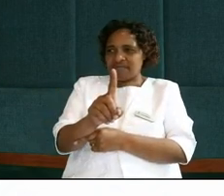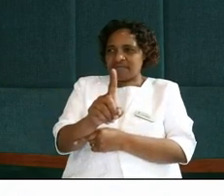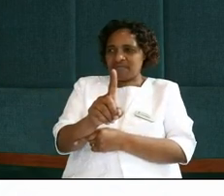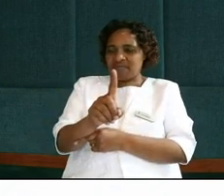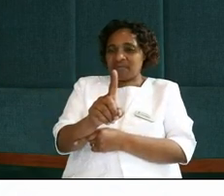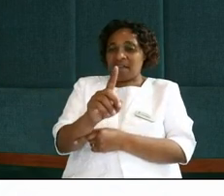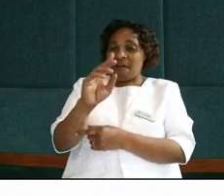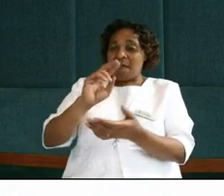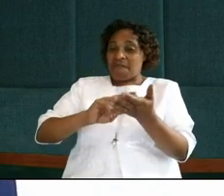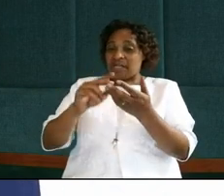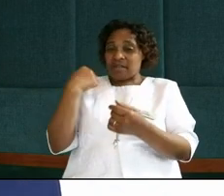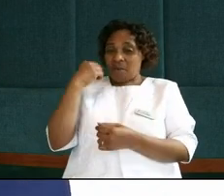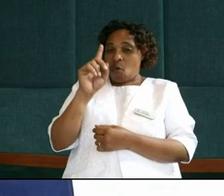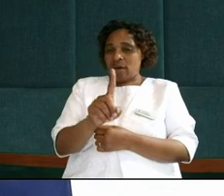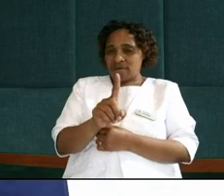verse number one,